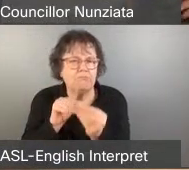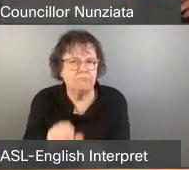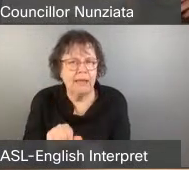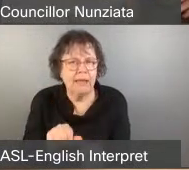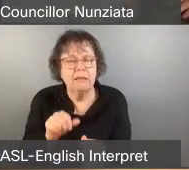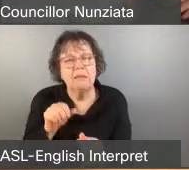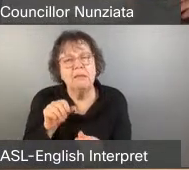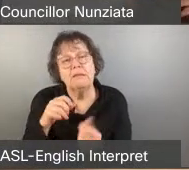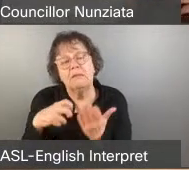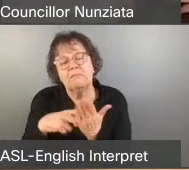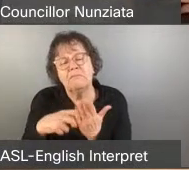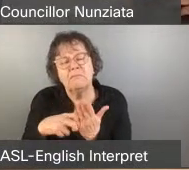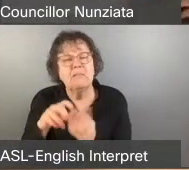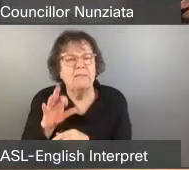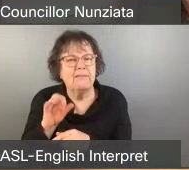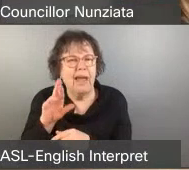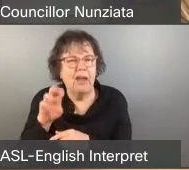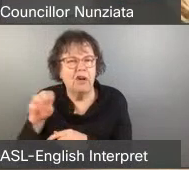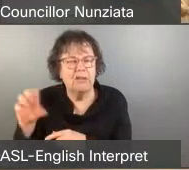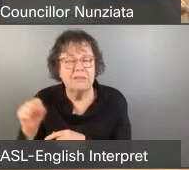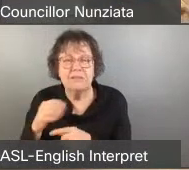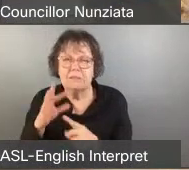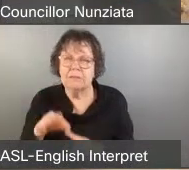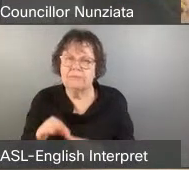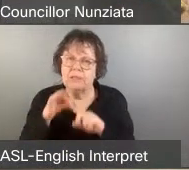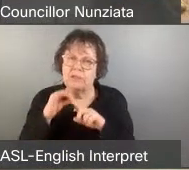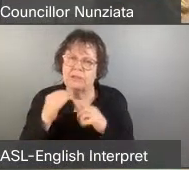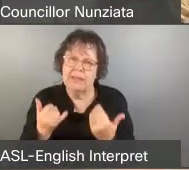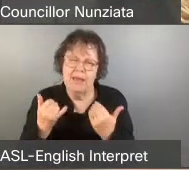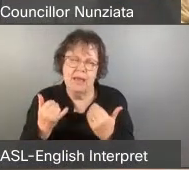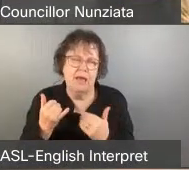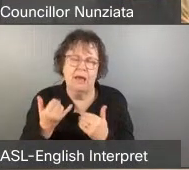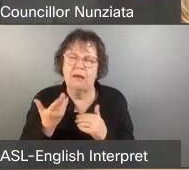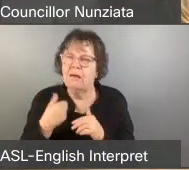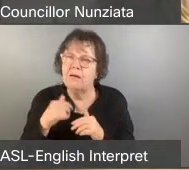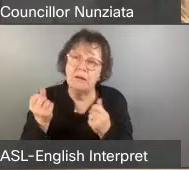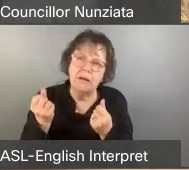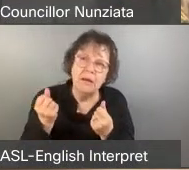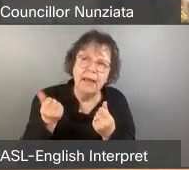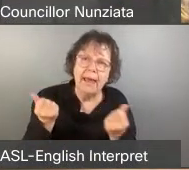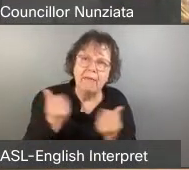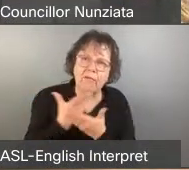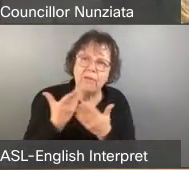passengers, especially given that like inflation is eating up everyone's budgets.